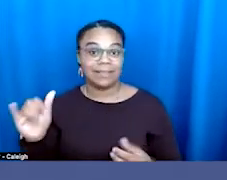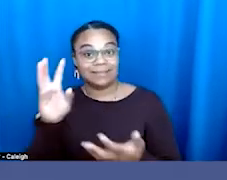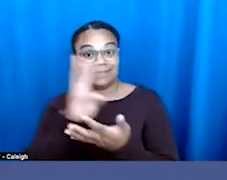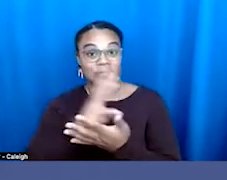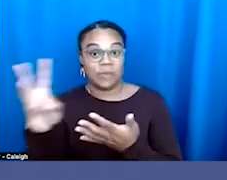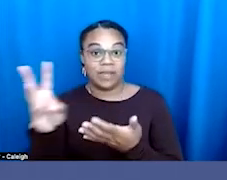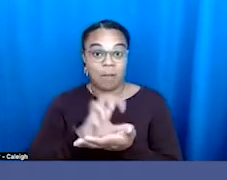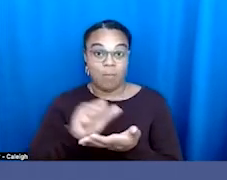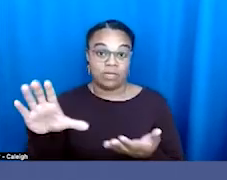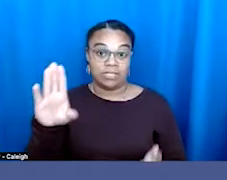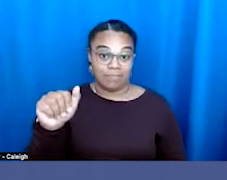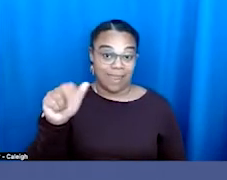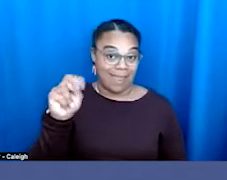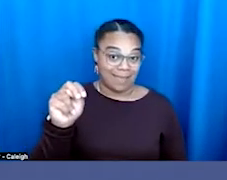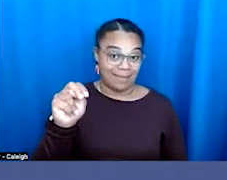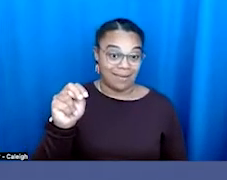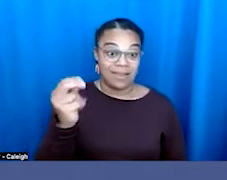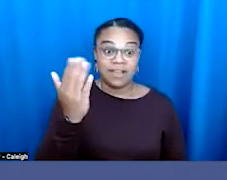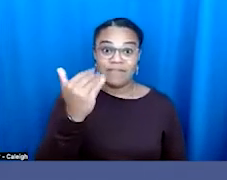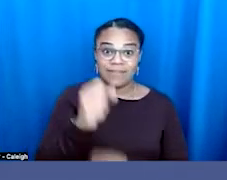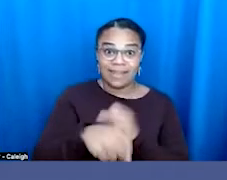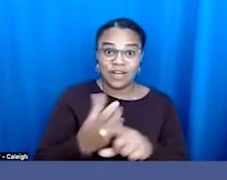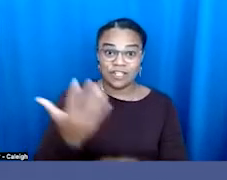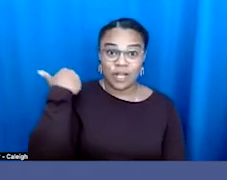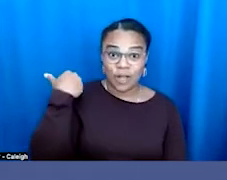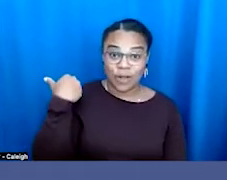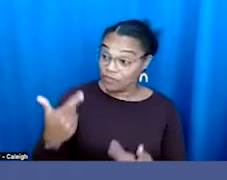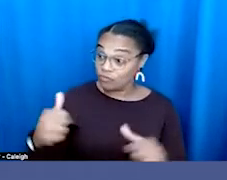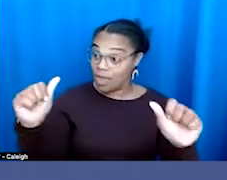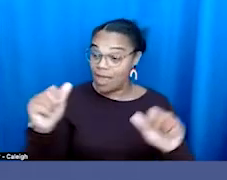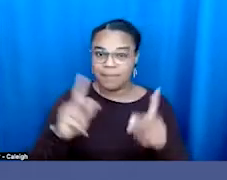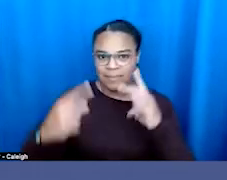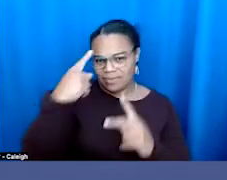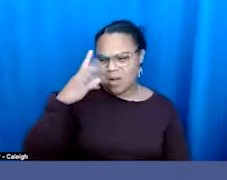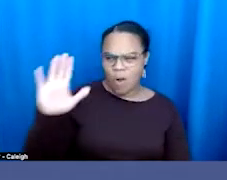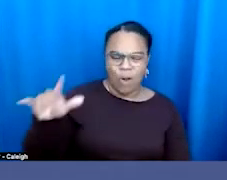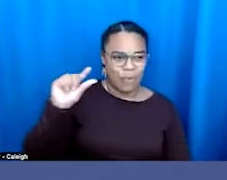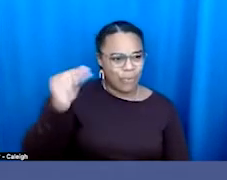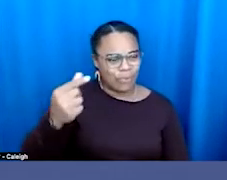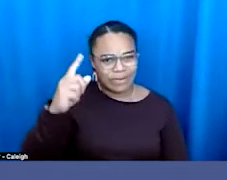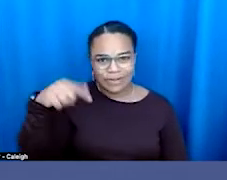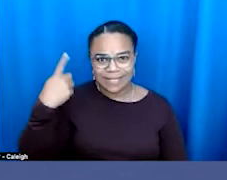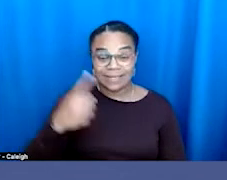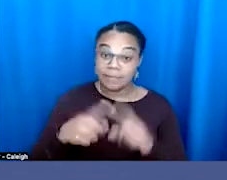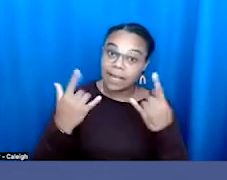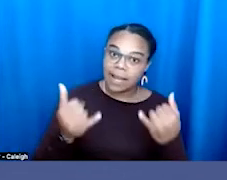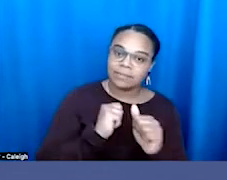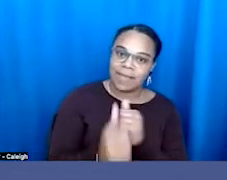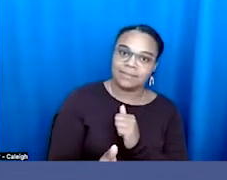bans. 15 years ago, people were like, they're just crazy. And they're passing, right? So